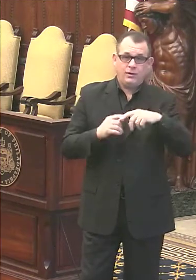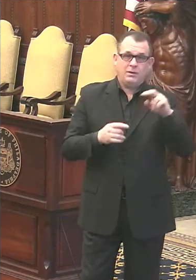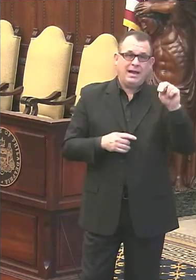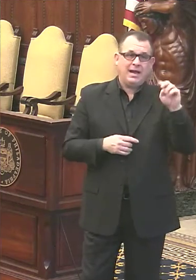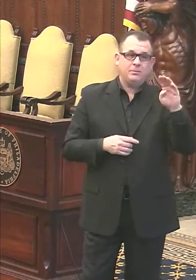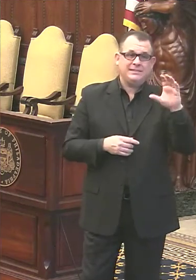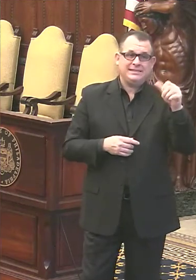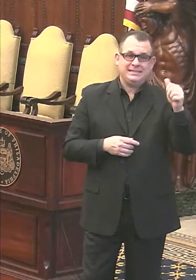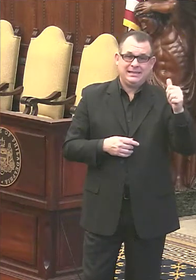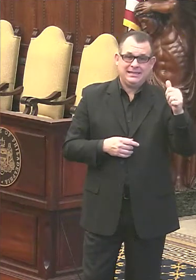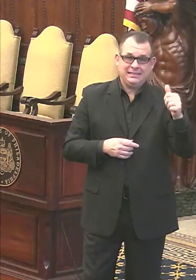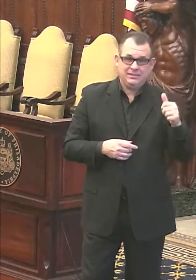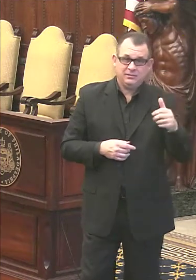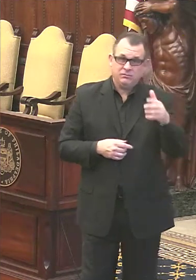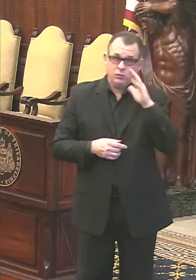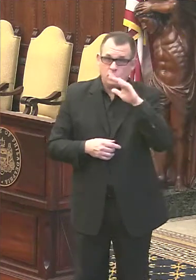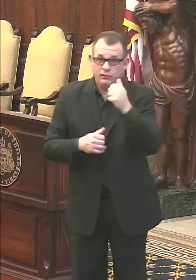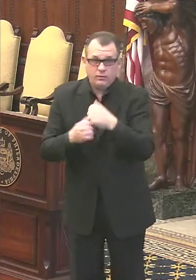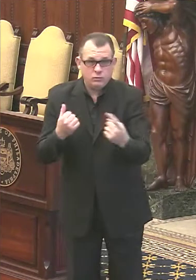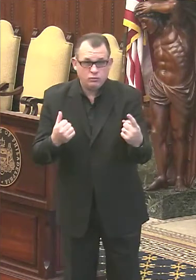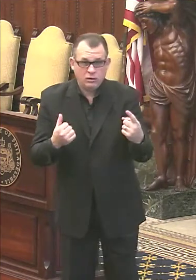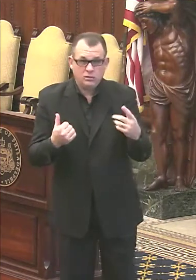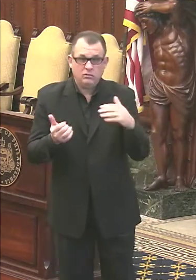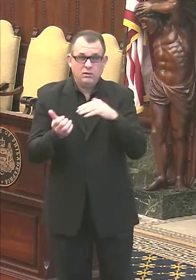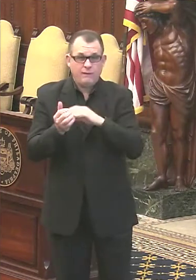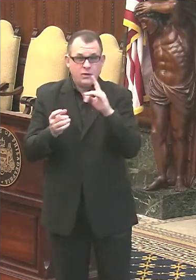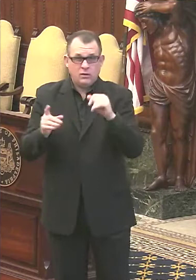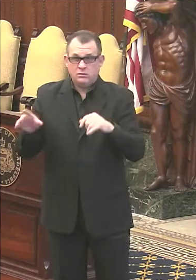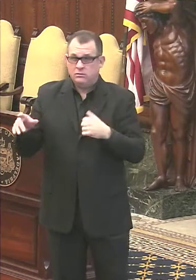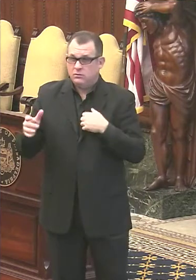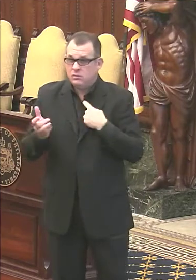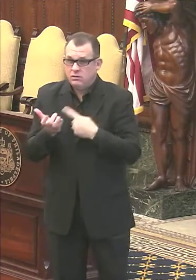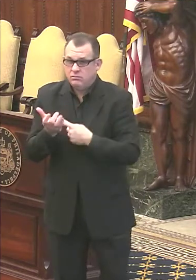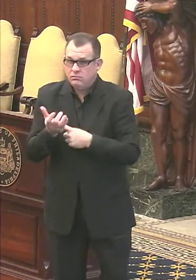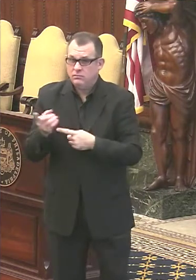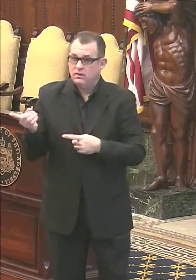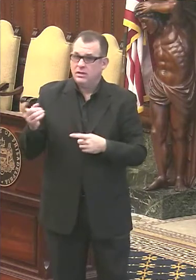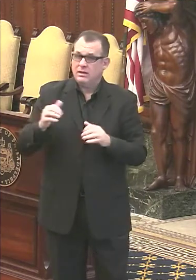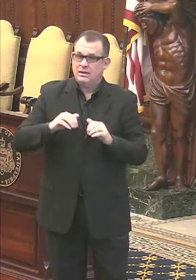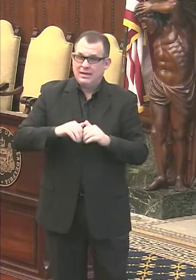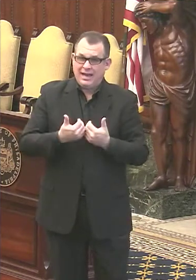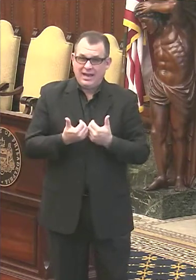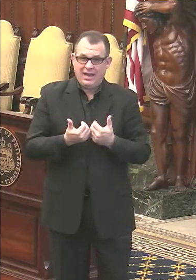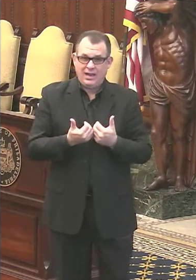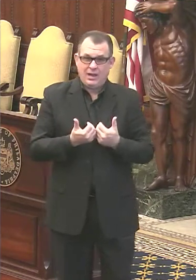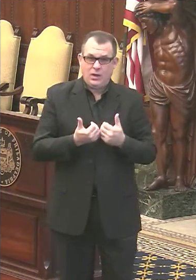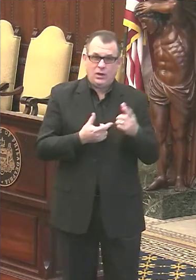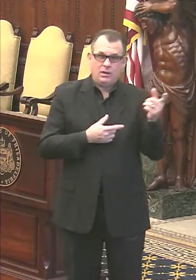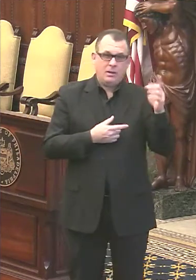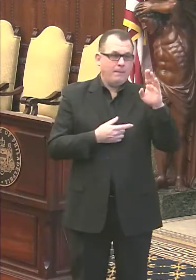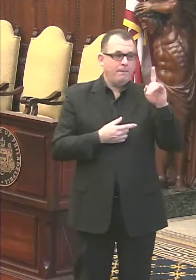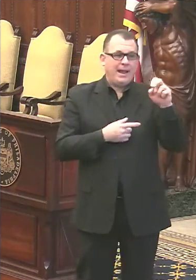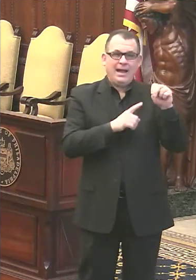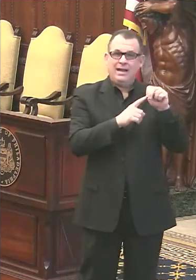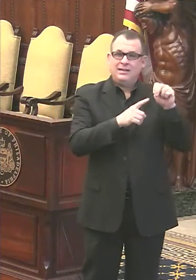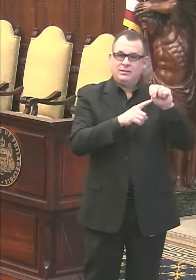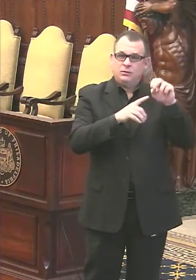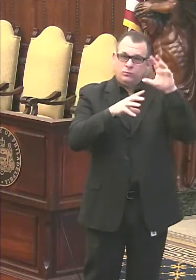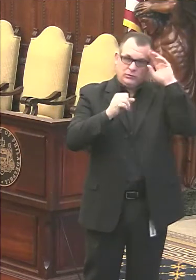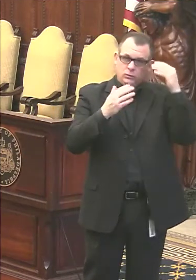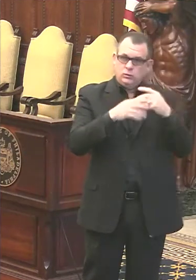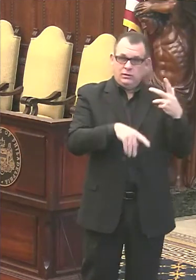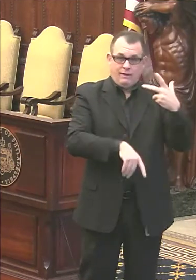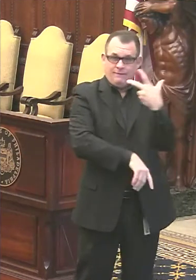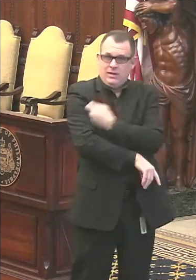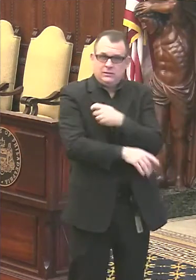Good afternoon, everybody. Dr. Farley, can you talk a little bit about how the Biden administration taking over changes vaccination planning